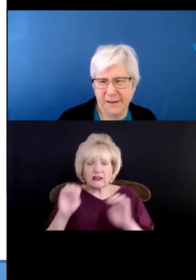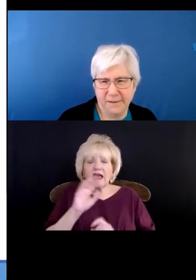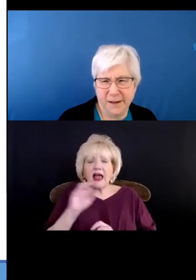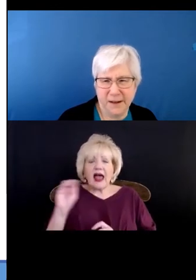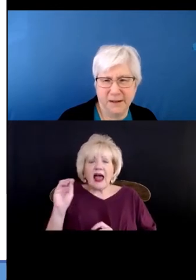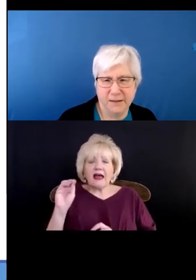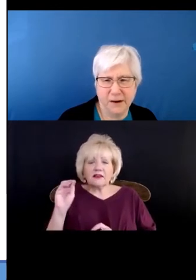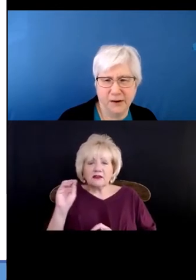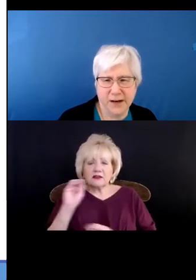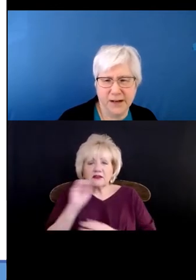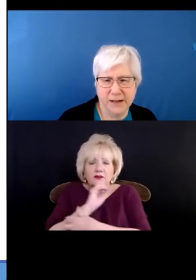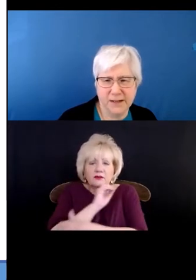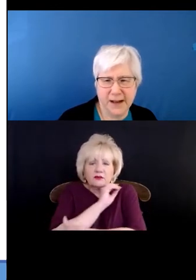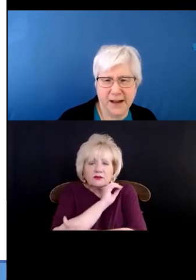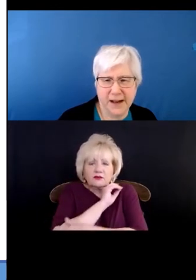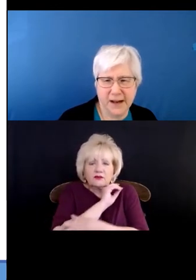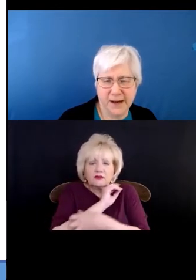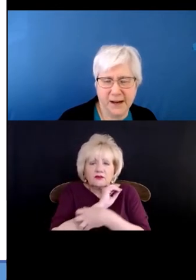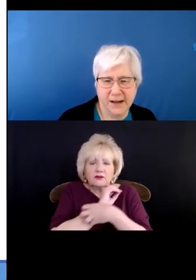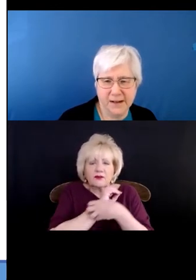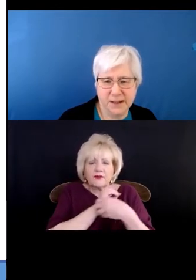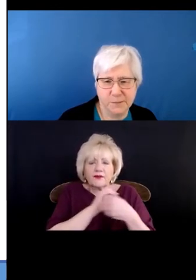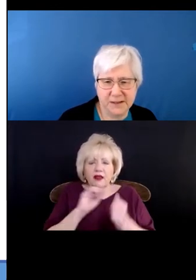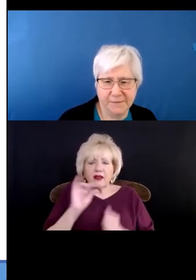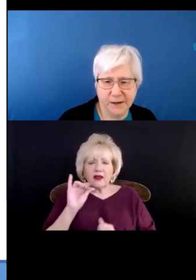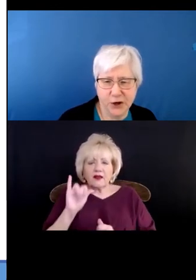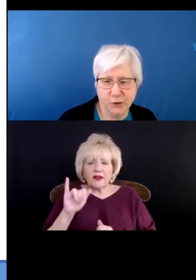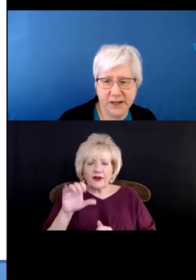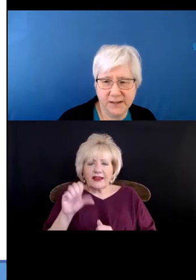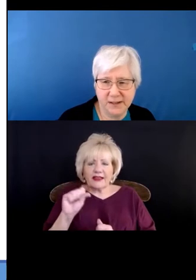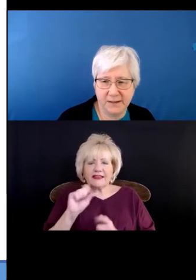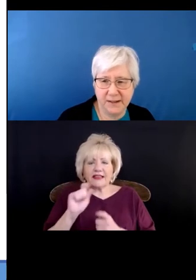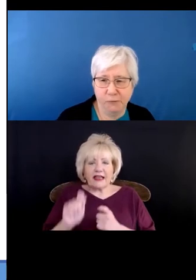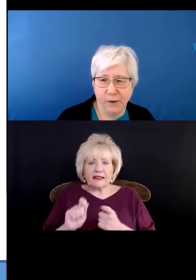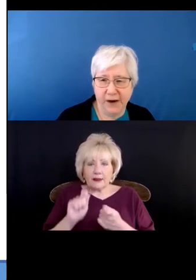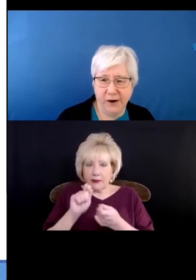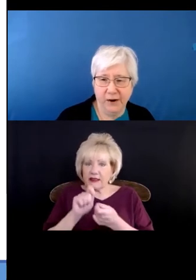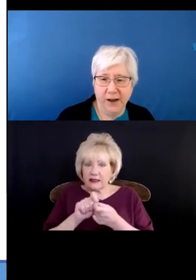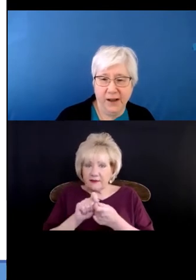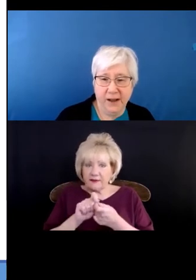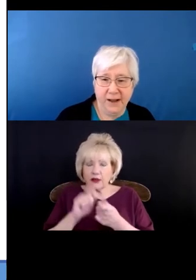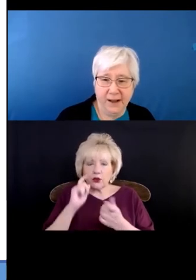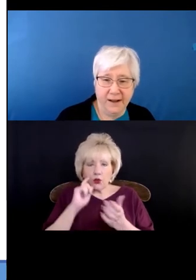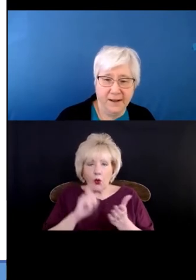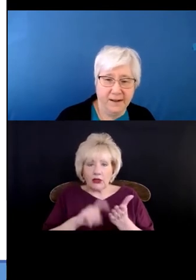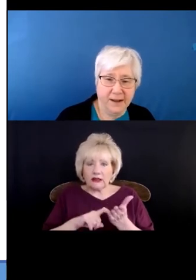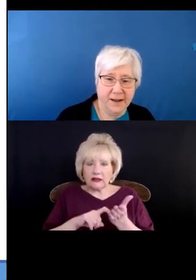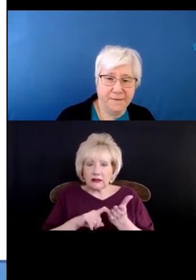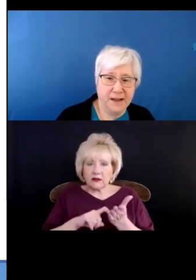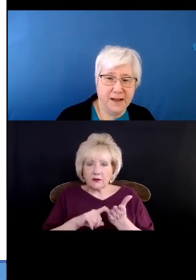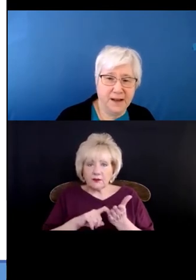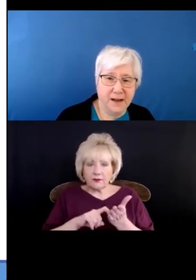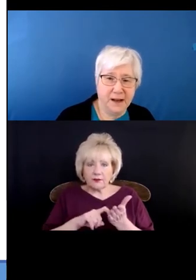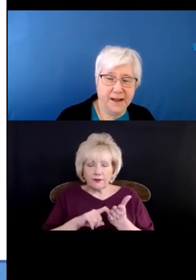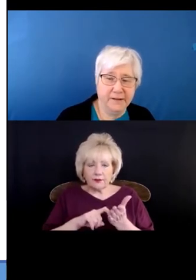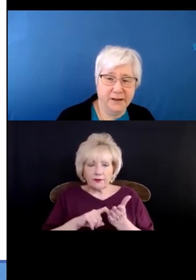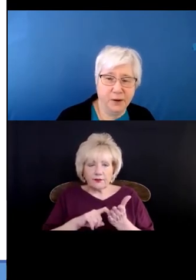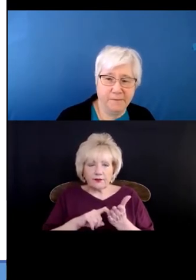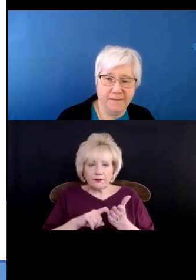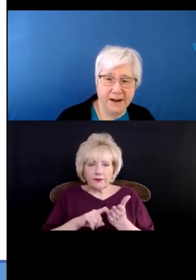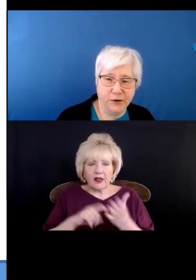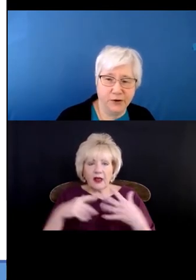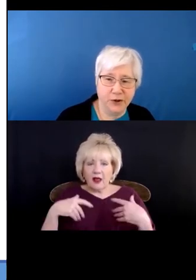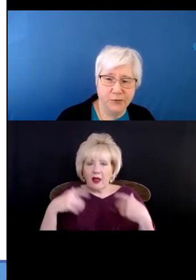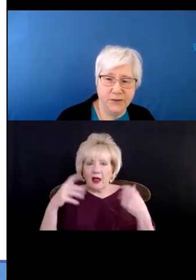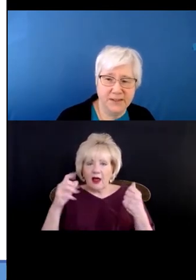And there is a specific notice that where if the health